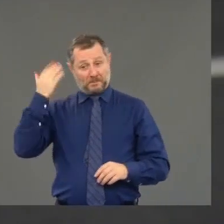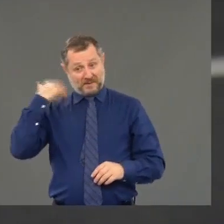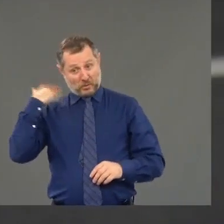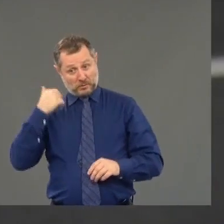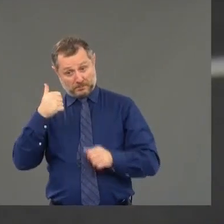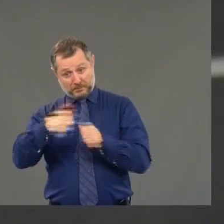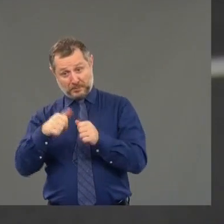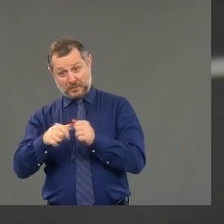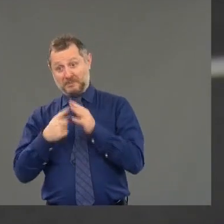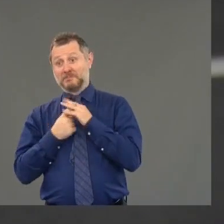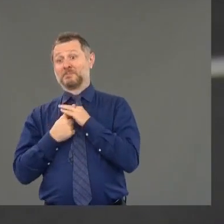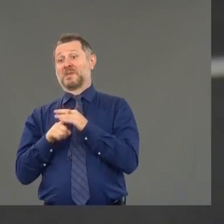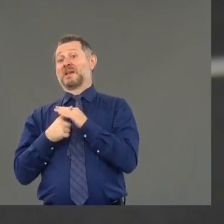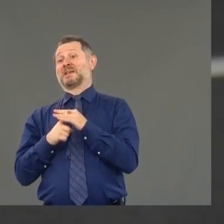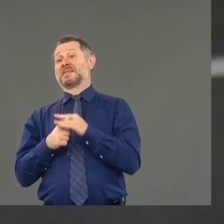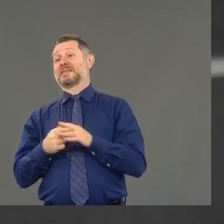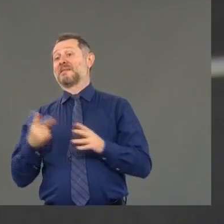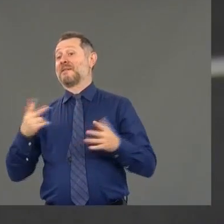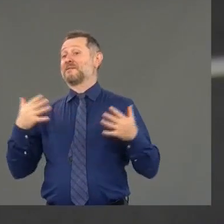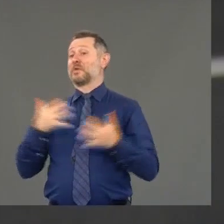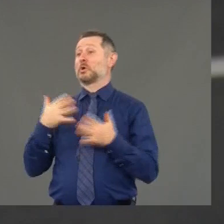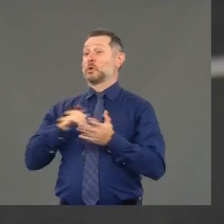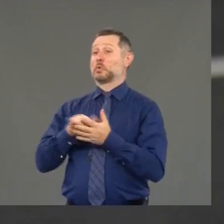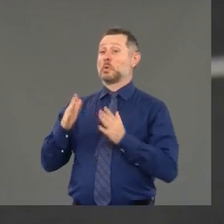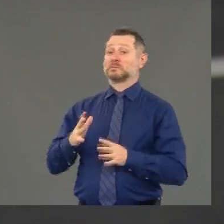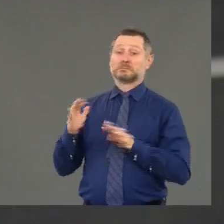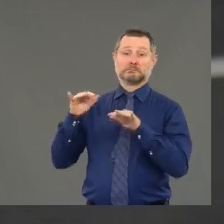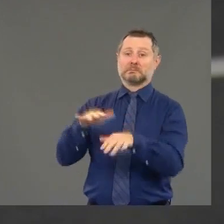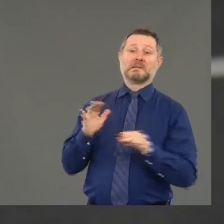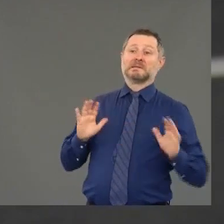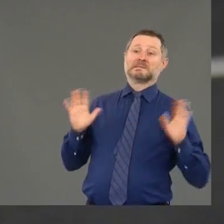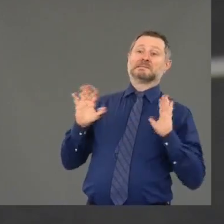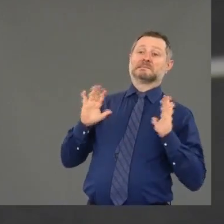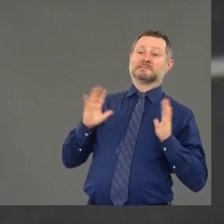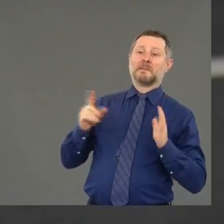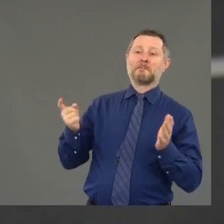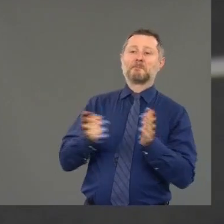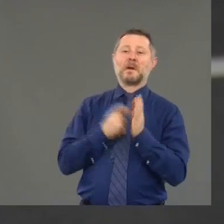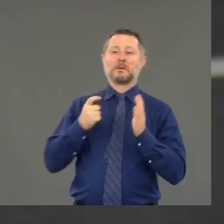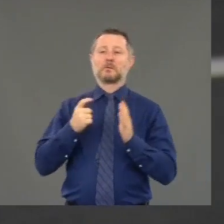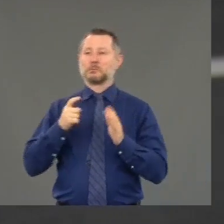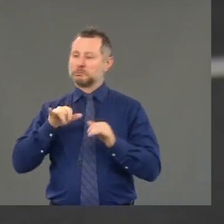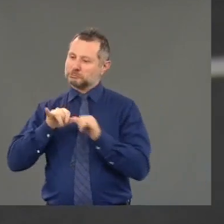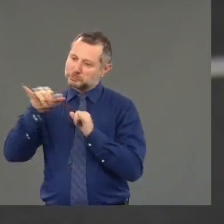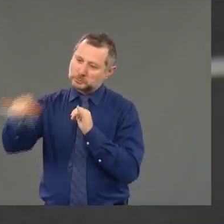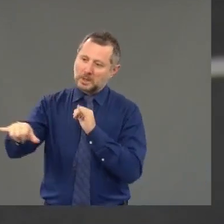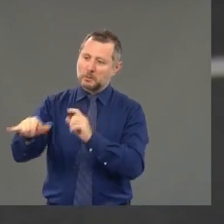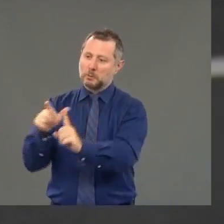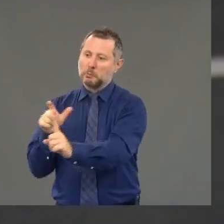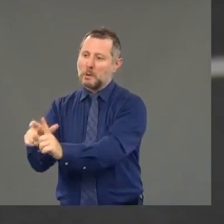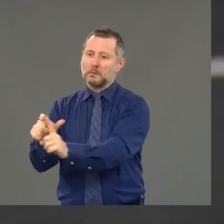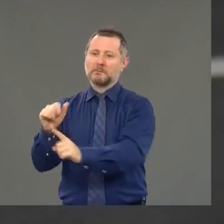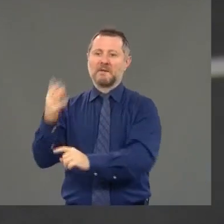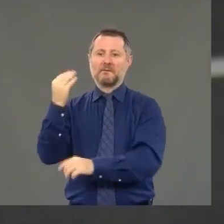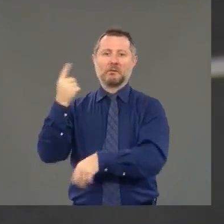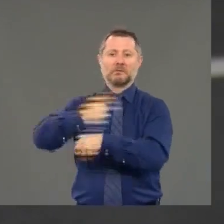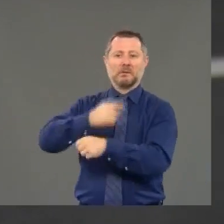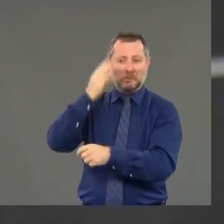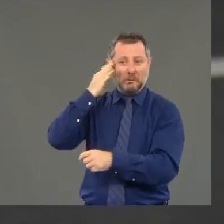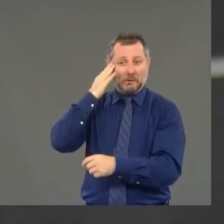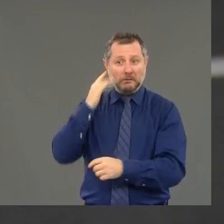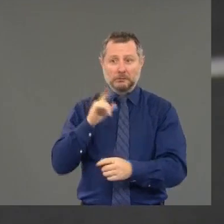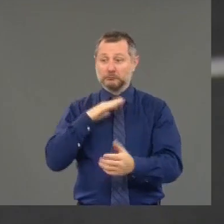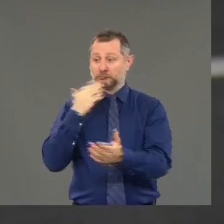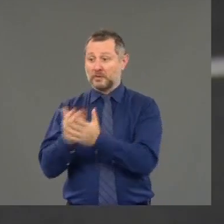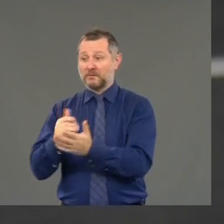in the beginning, when they're afraid of New Yorkers going there, they did a mandatory quarantine. That if New Yorkers traveled to their state, they had to